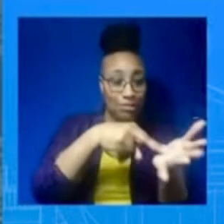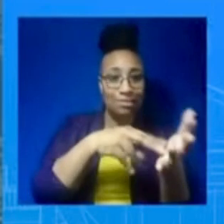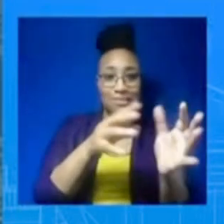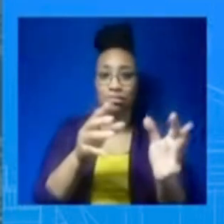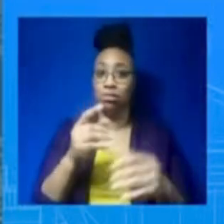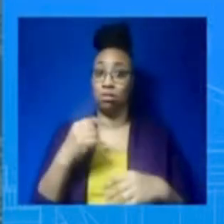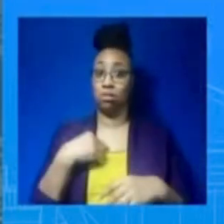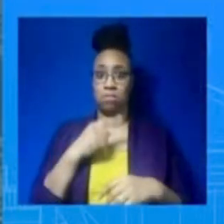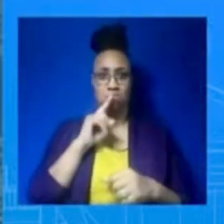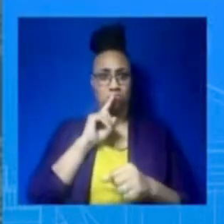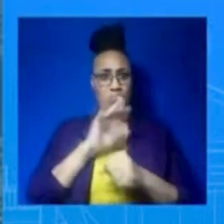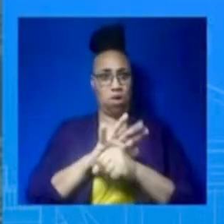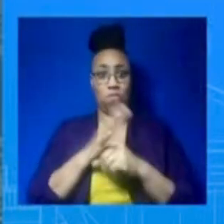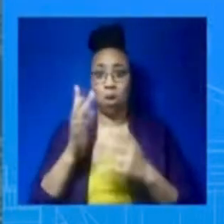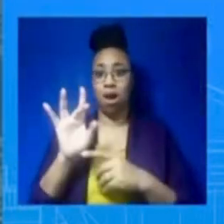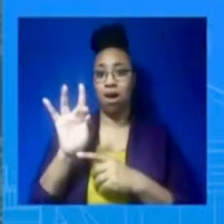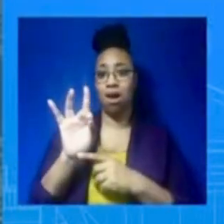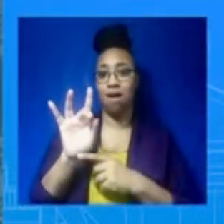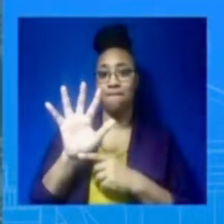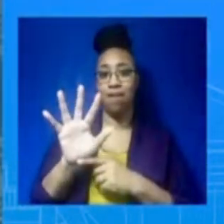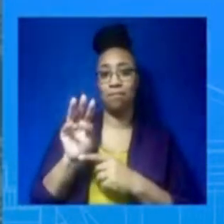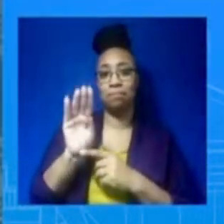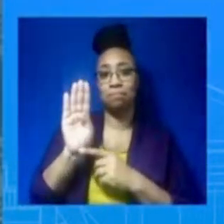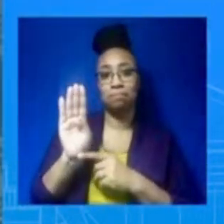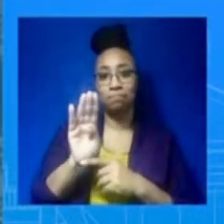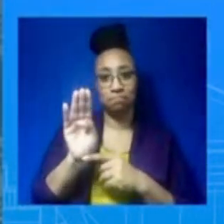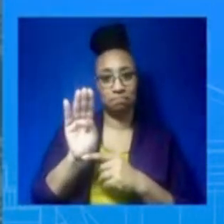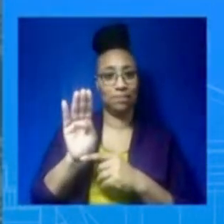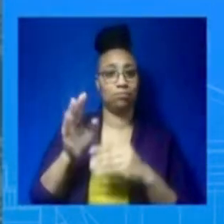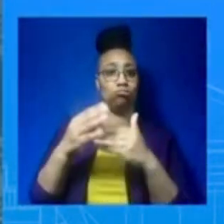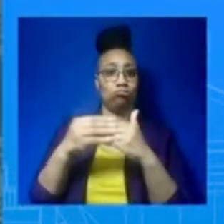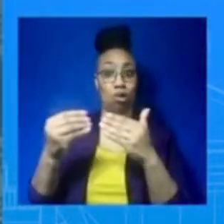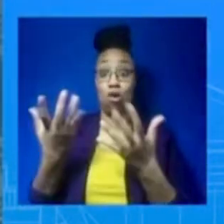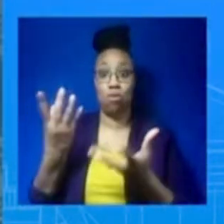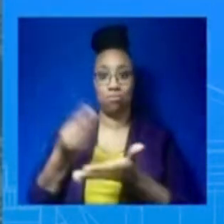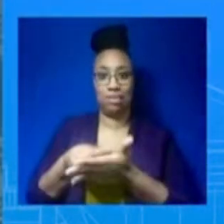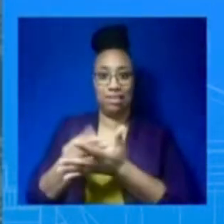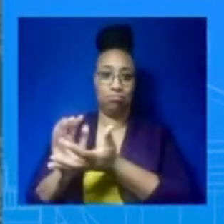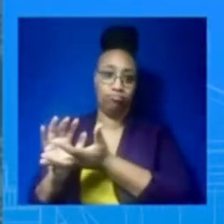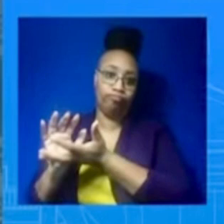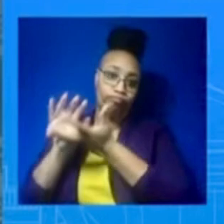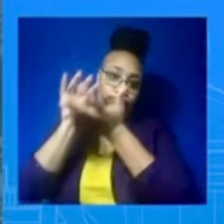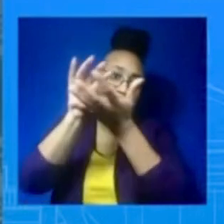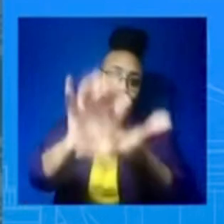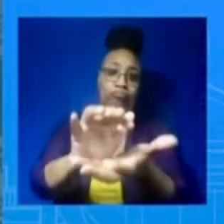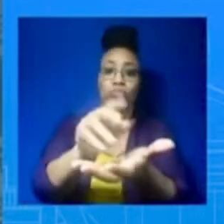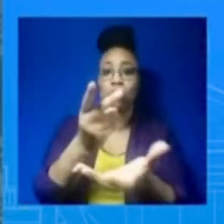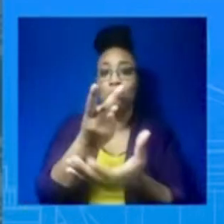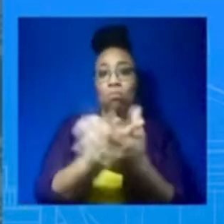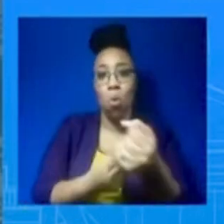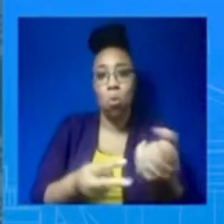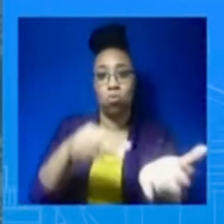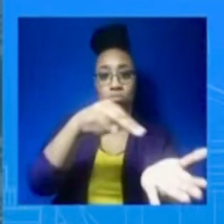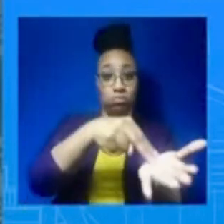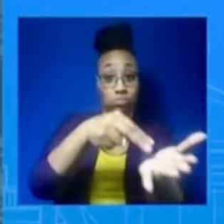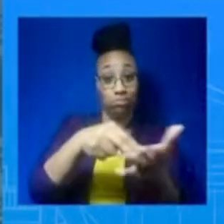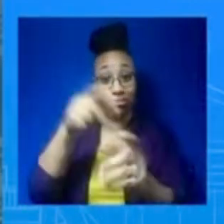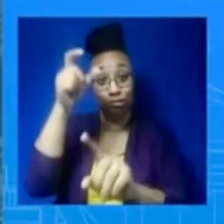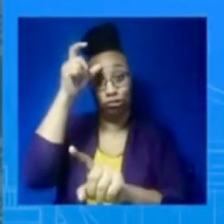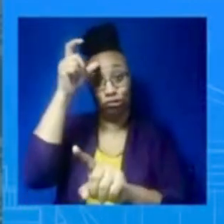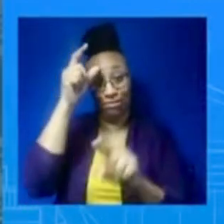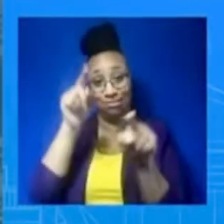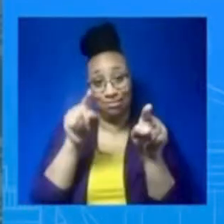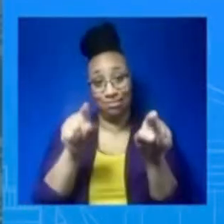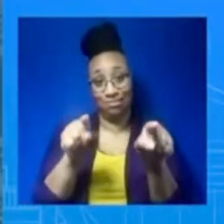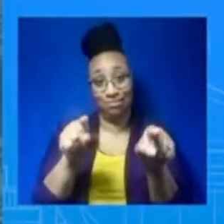again, the devastating February 6 earthquakes. Today, U.S. Ambassador to Turkey, Jeff Flake, met the arrival of the initial